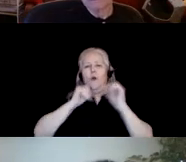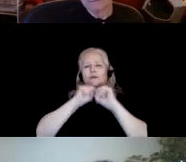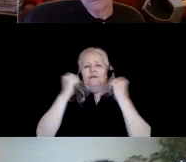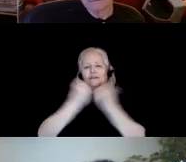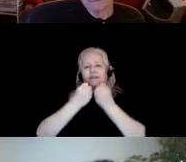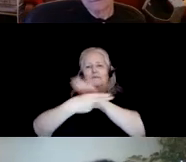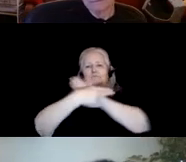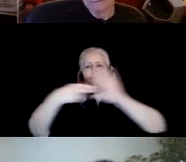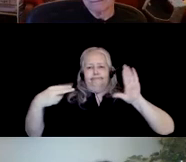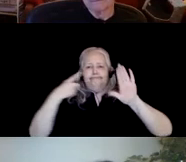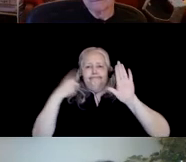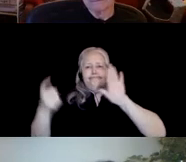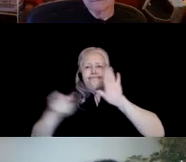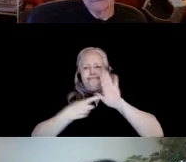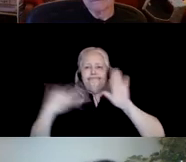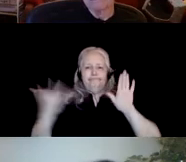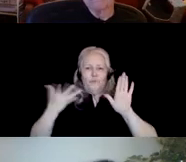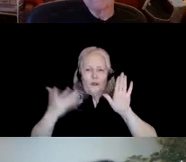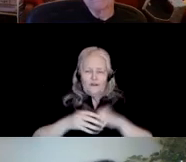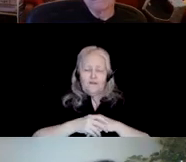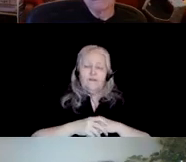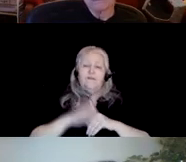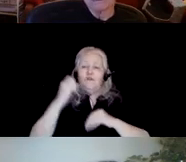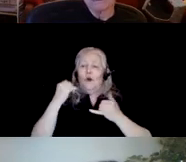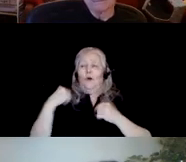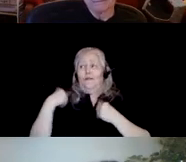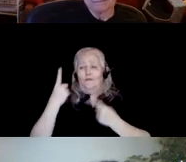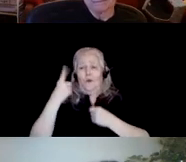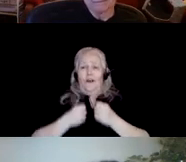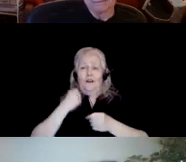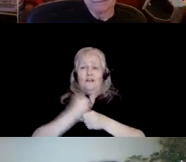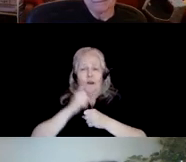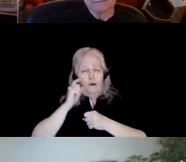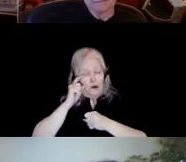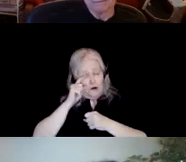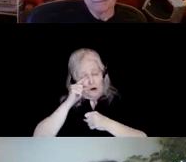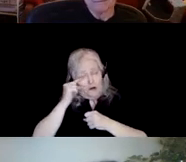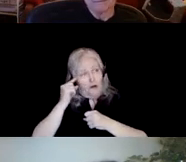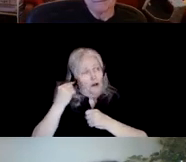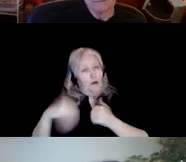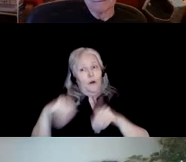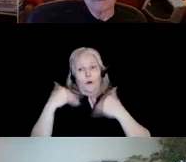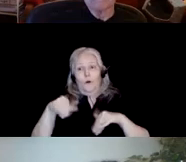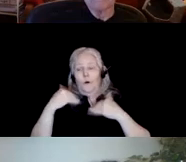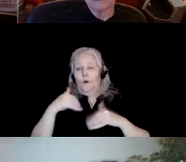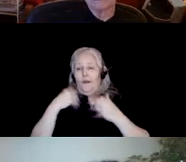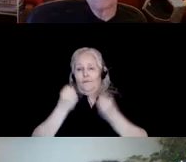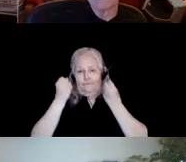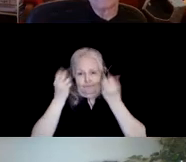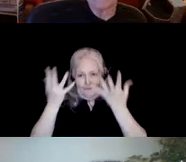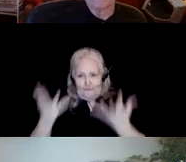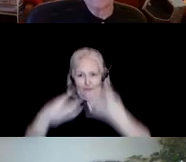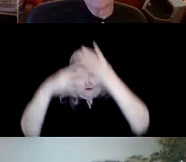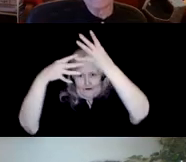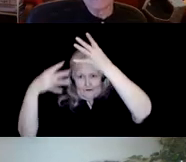So I'm humbled that in a year when we all really had lots of other things to think about. So